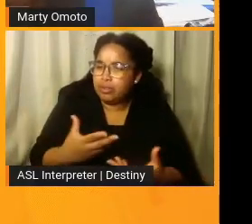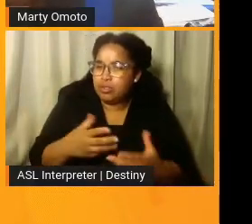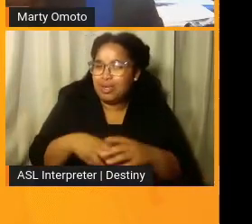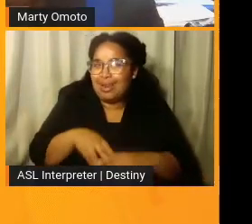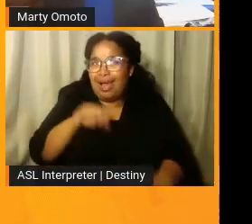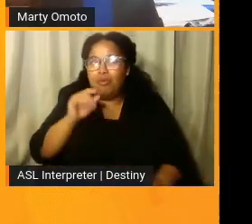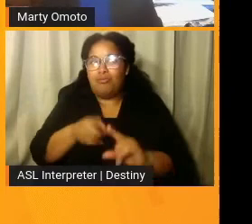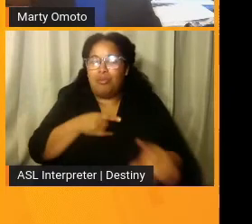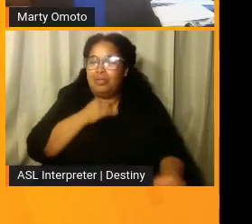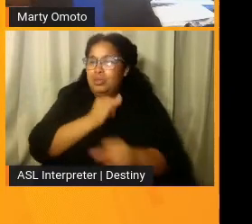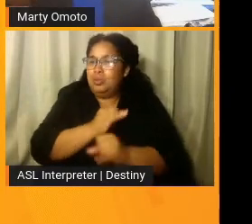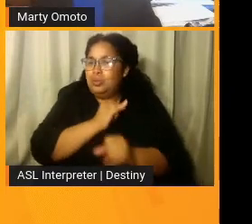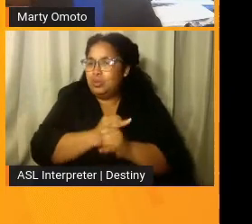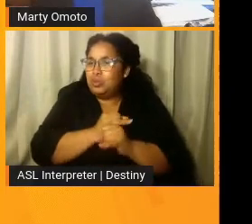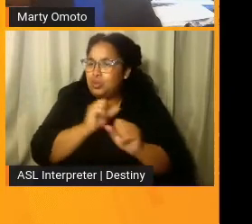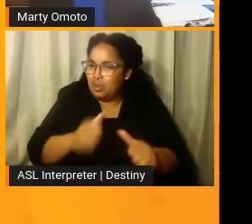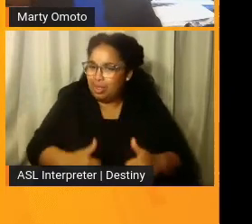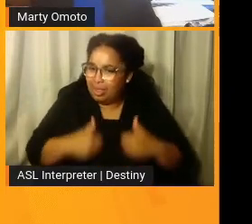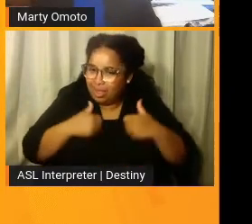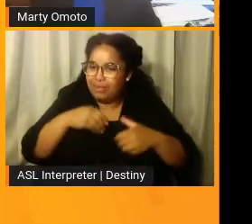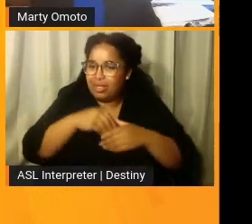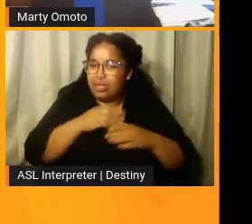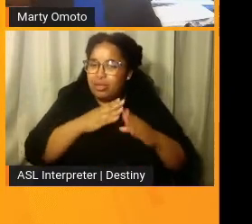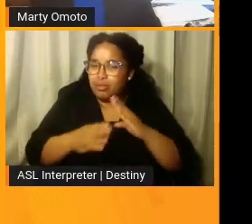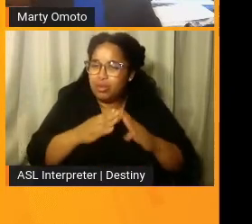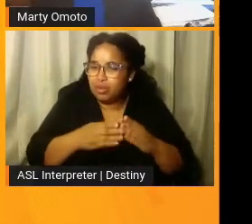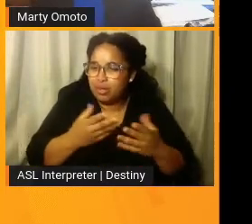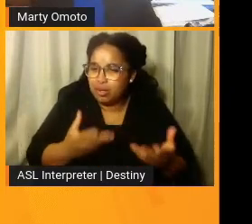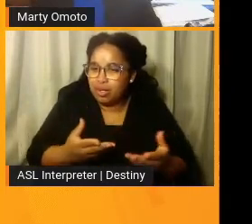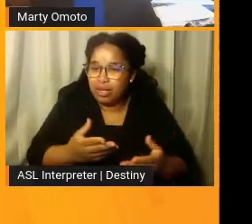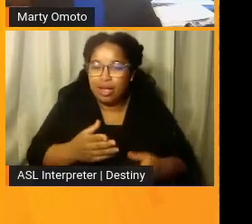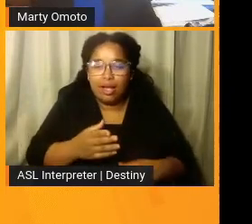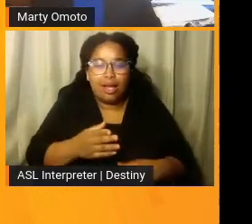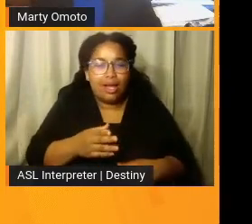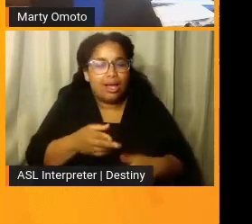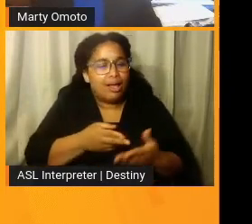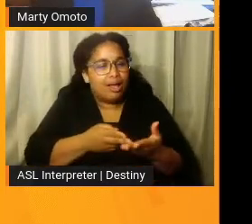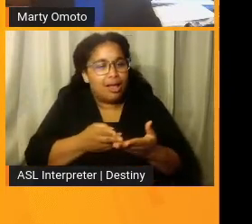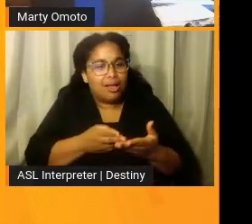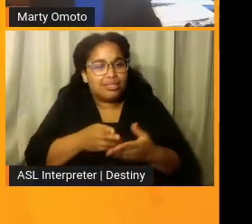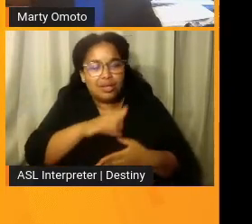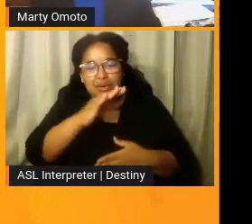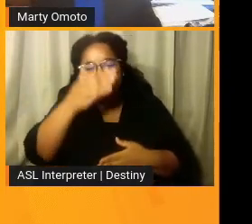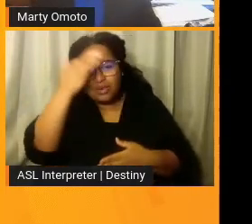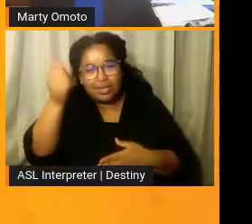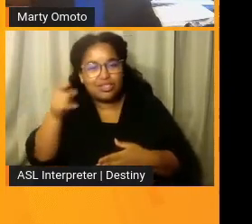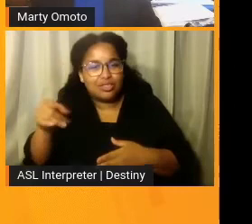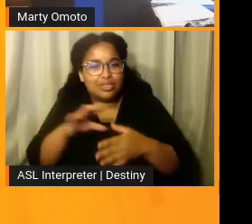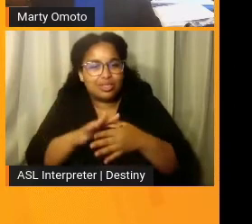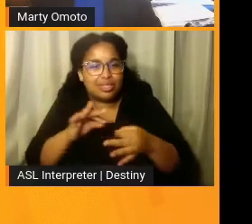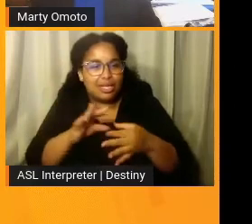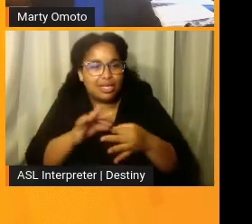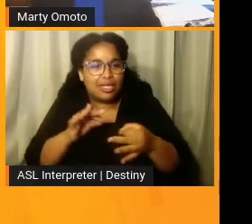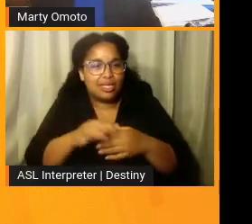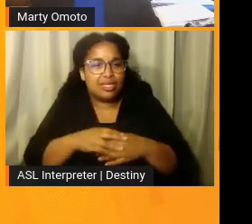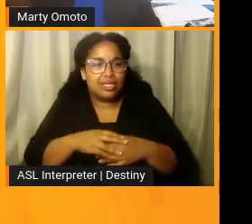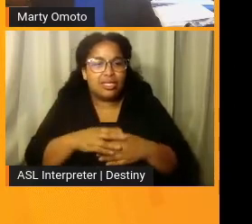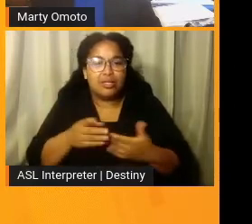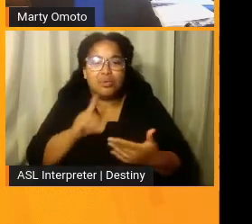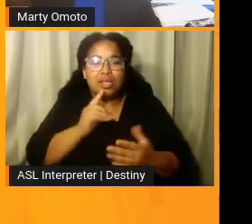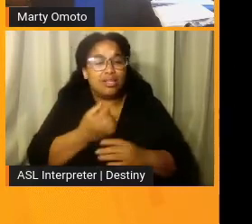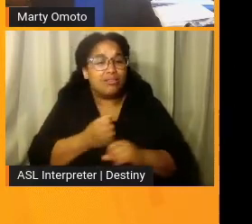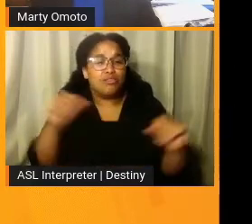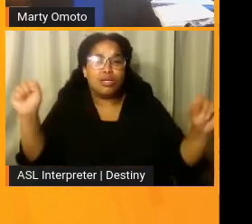institution so she could live in the community. And I'll never forget one of the things she said was, um, simply the freedom